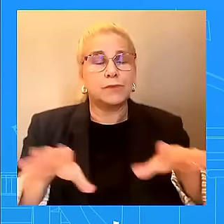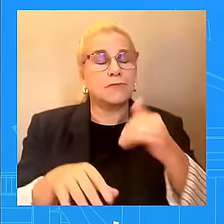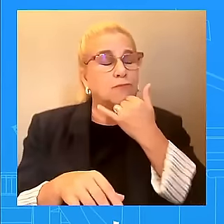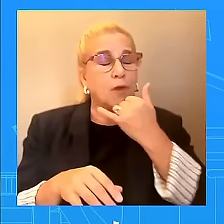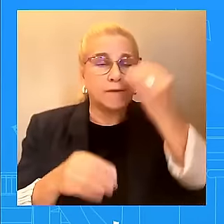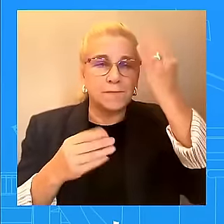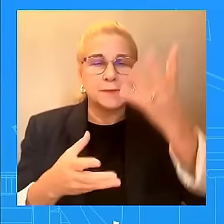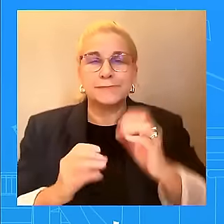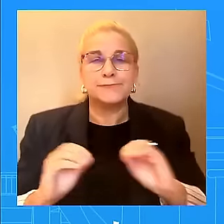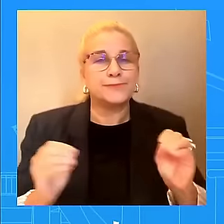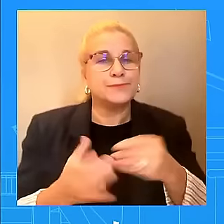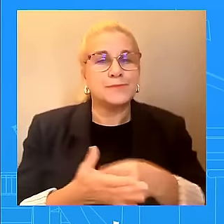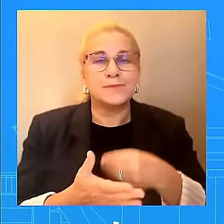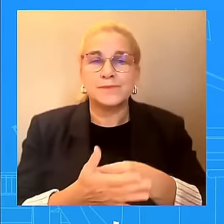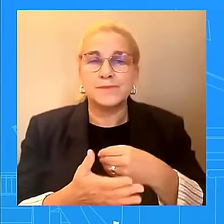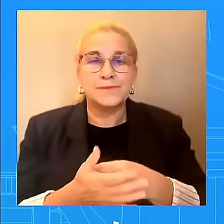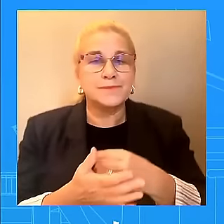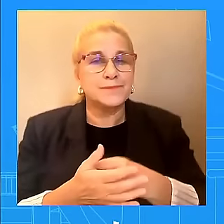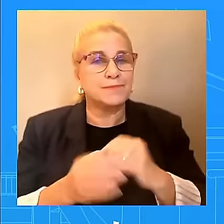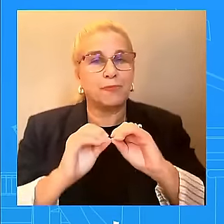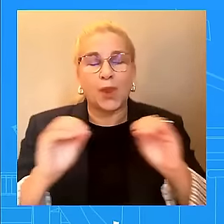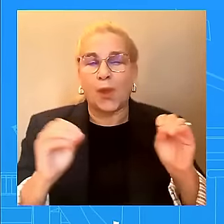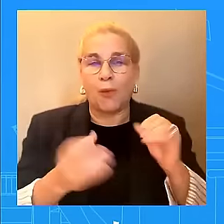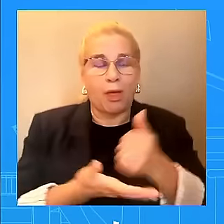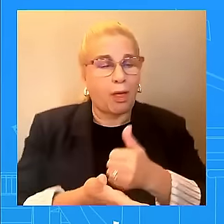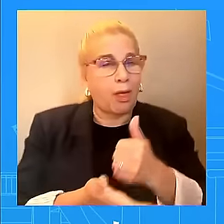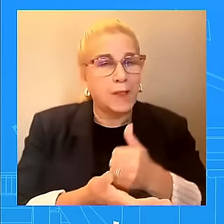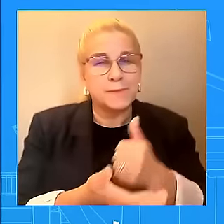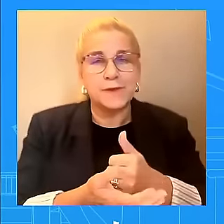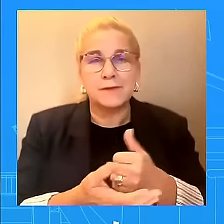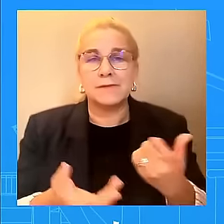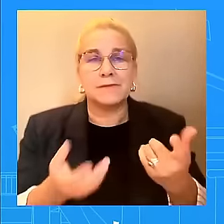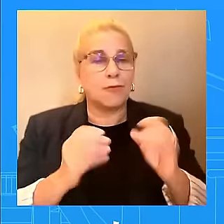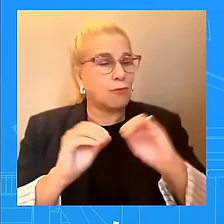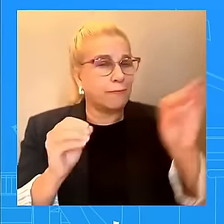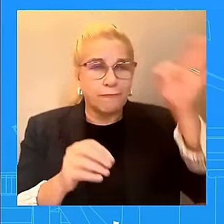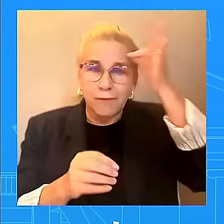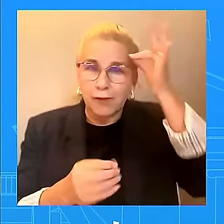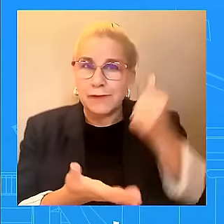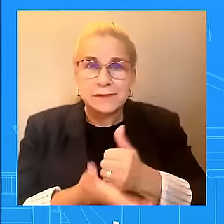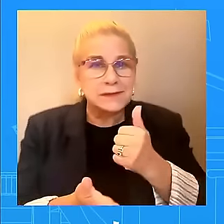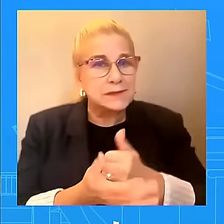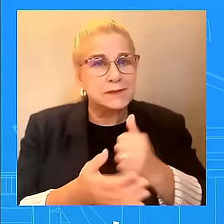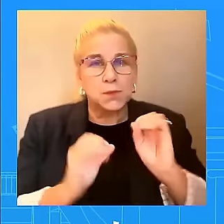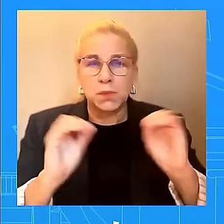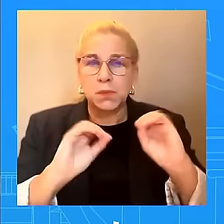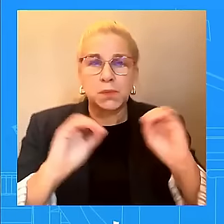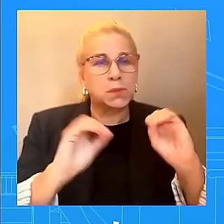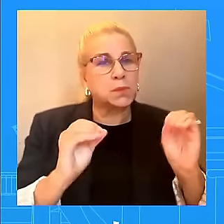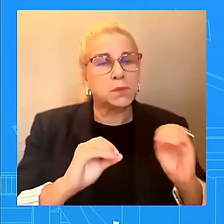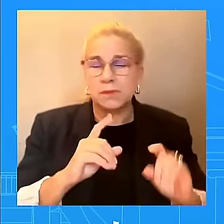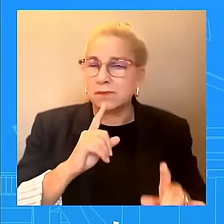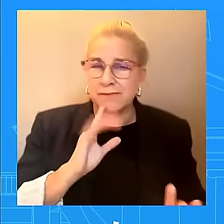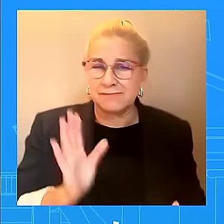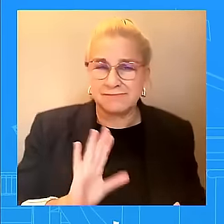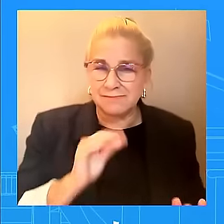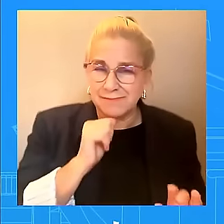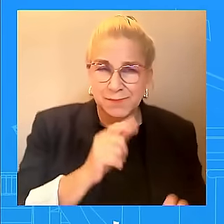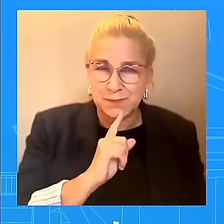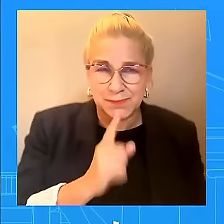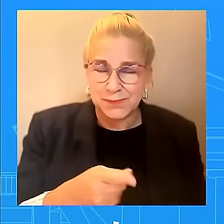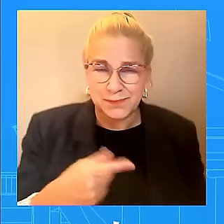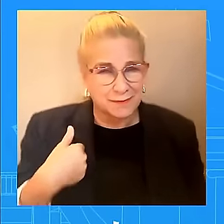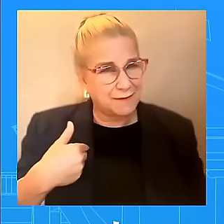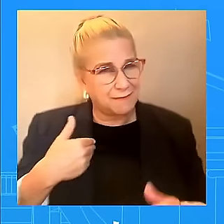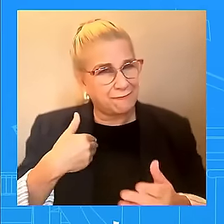assistance. This is wrong, dangerous, and must stop immediately. Elected officials at every level and on